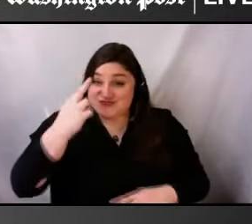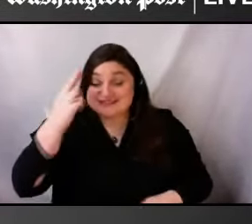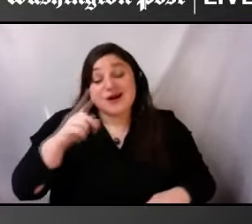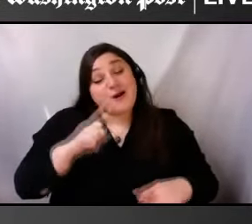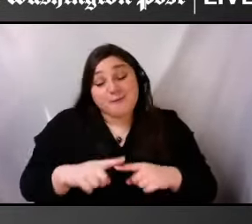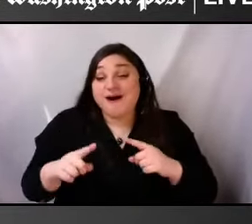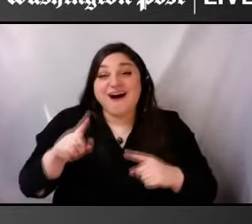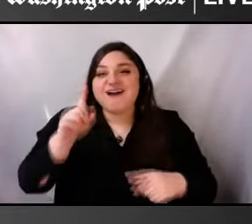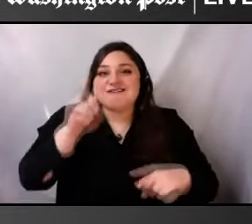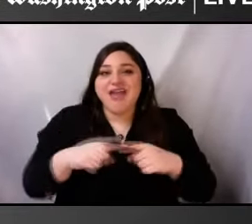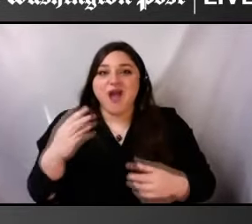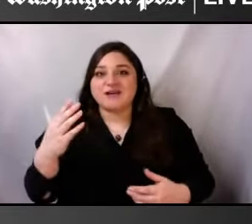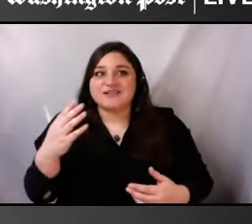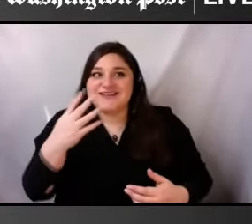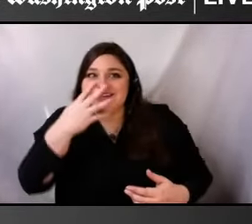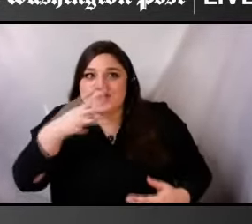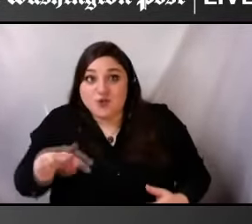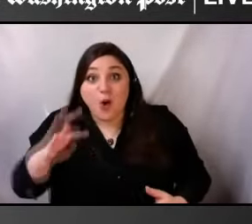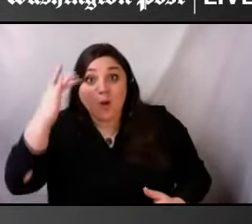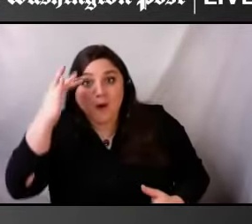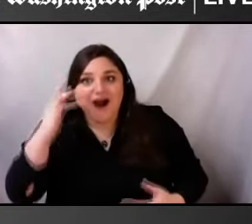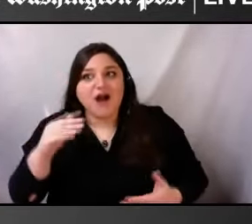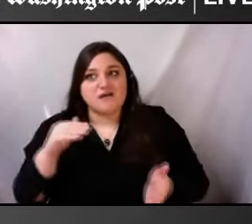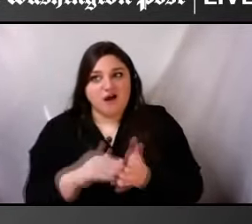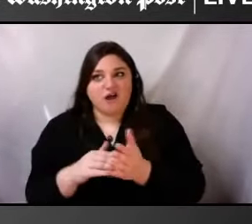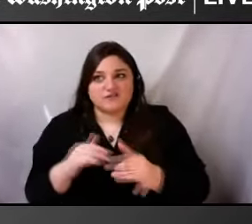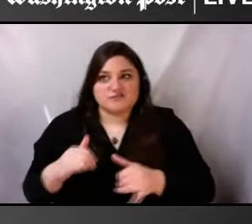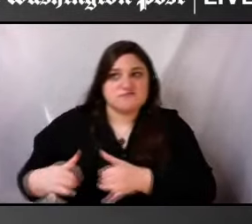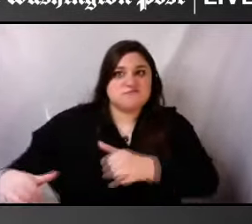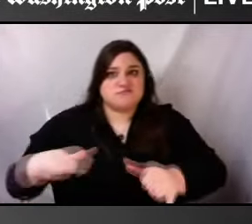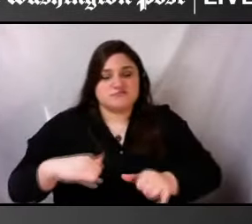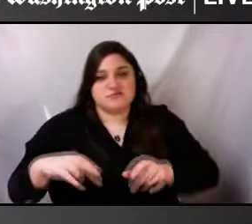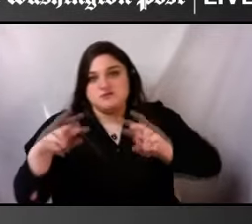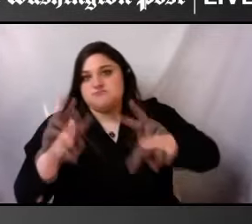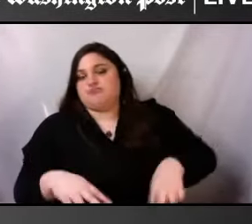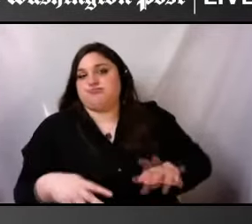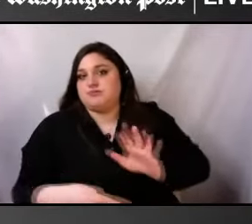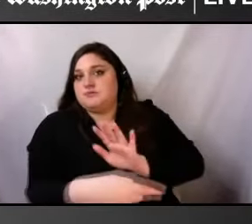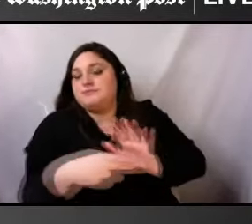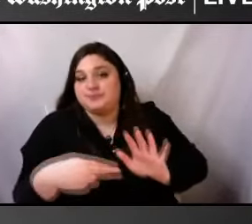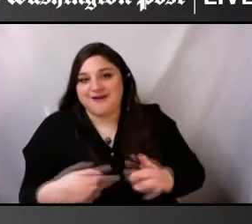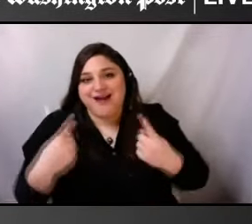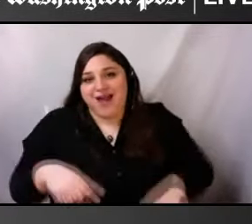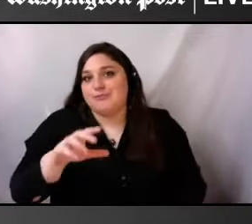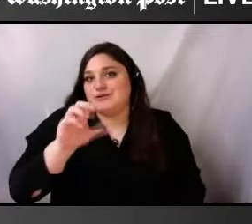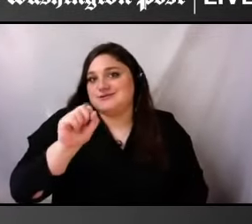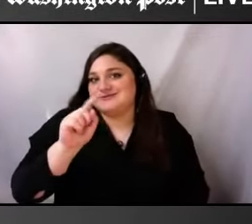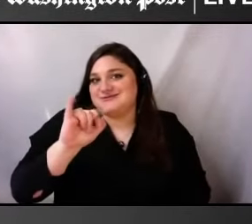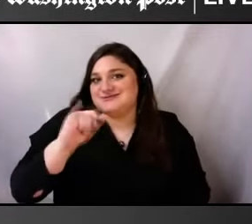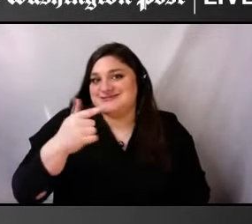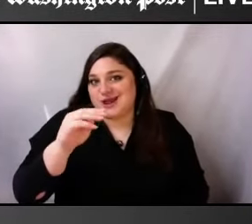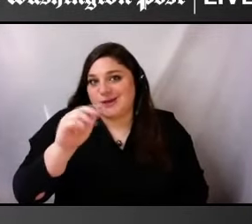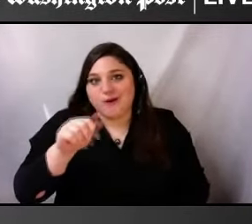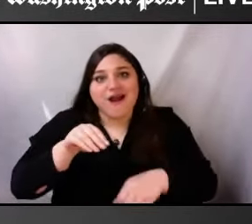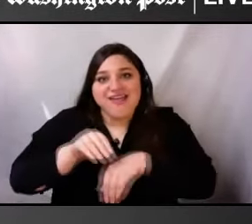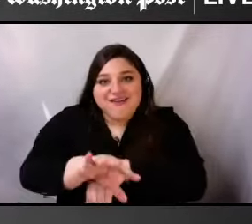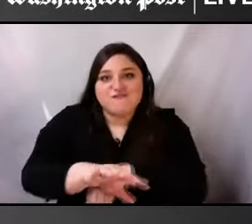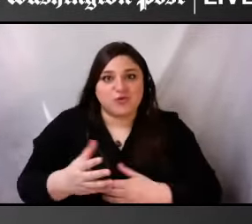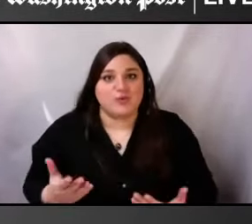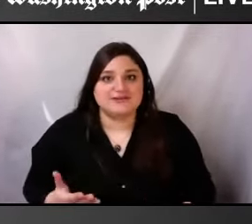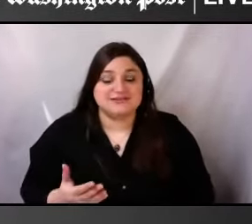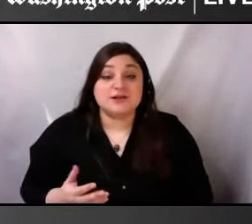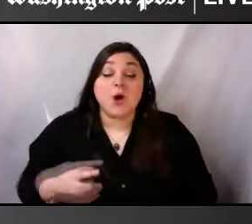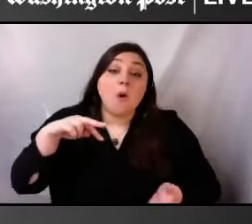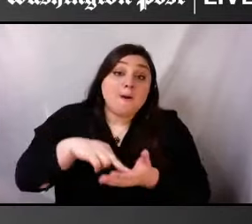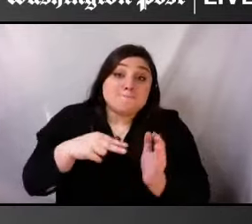and like to remind folks that more often than not, uh, whether you are cognizant of it, you are